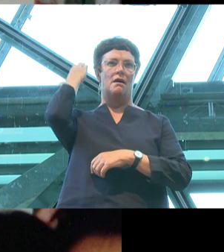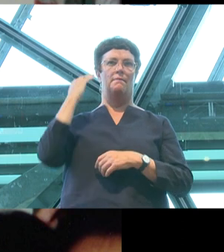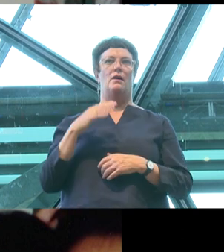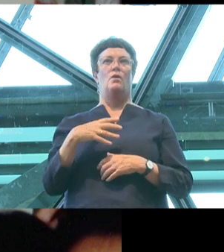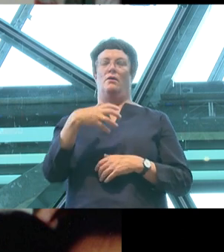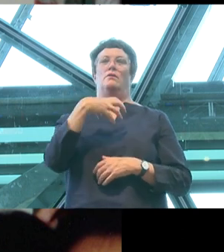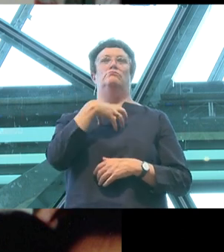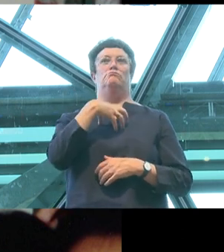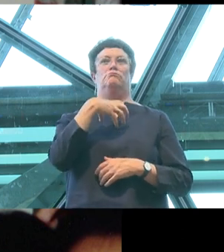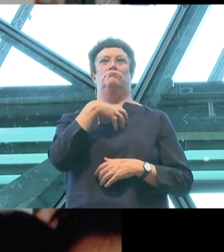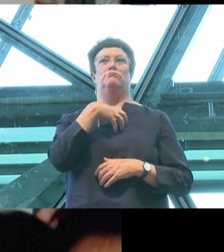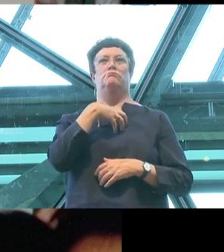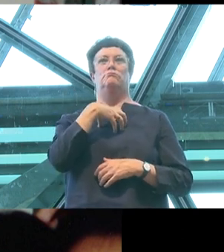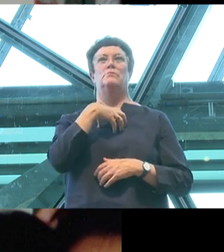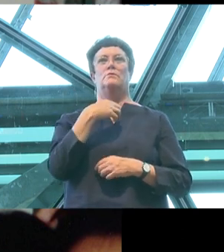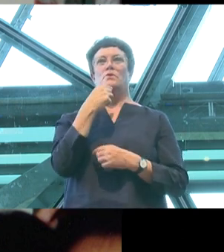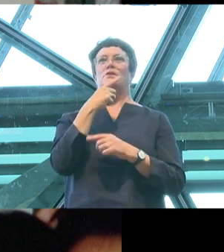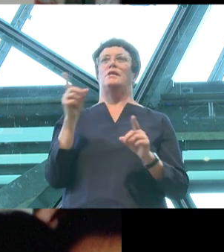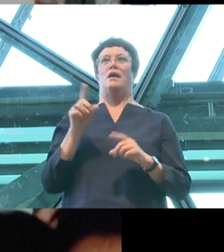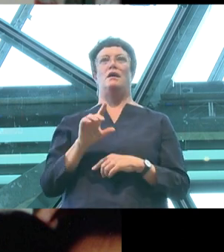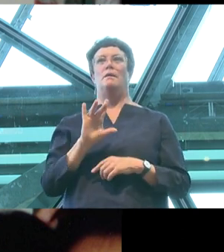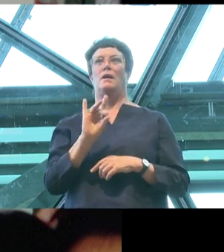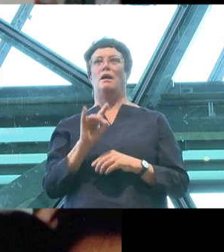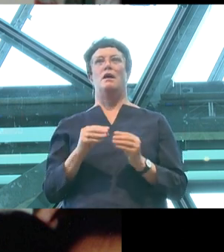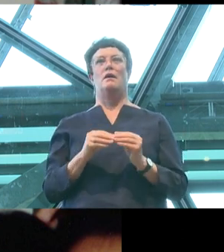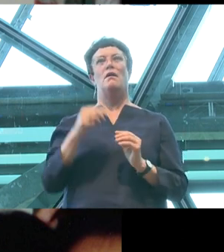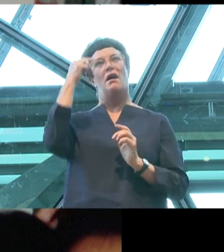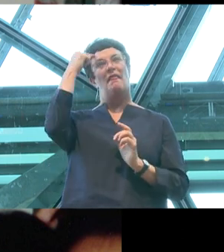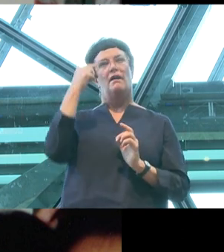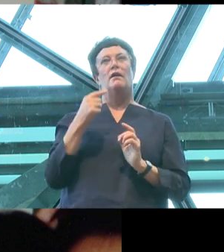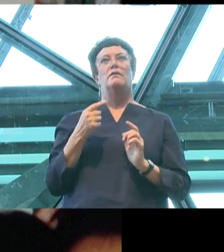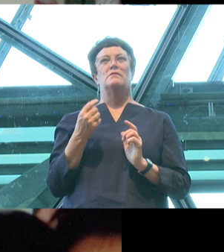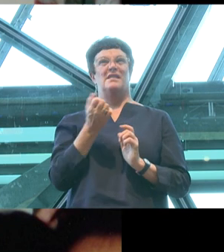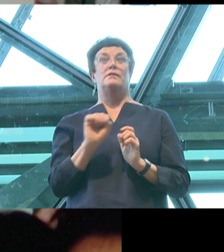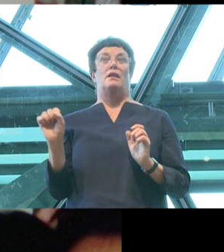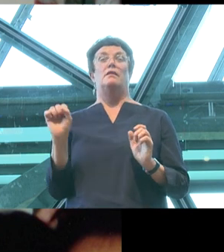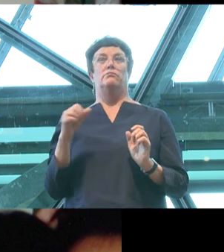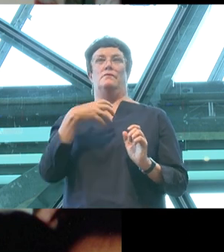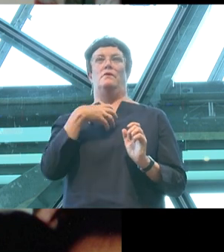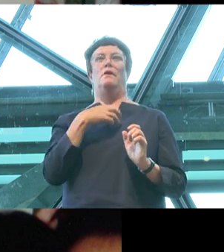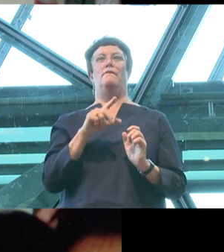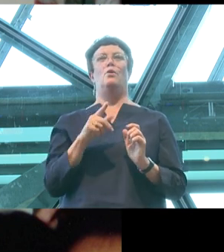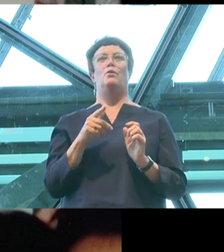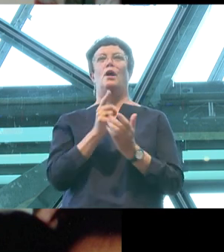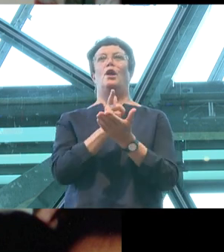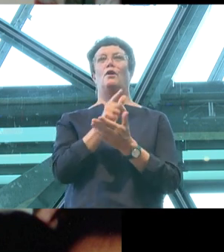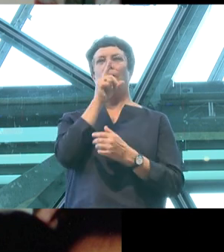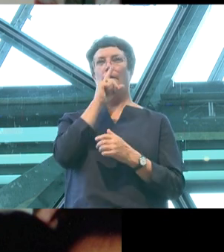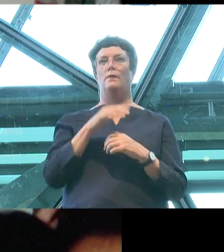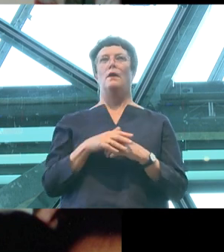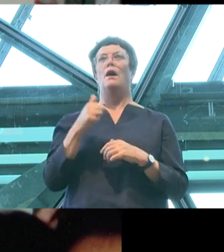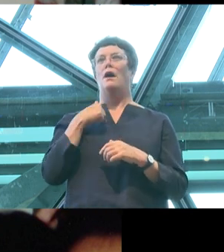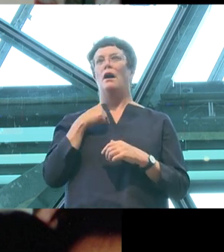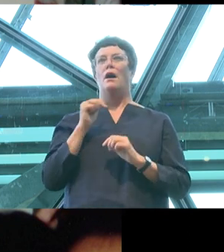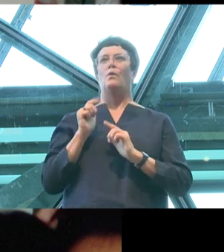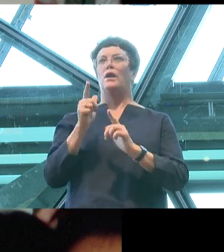prospect to be gay. I'd argue that for a lot of people it still is. I went to a local Lutheran school and I remember several